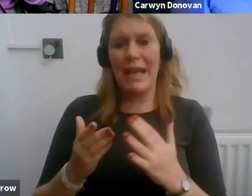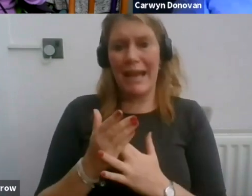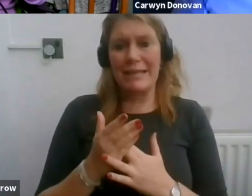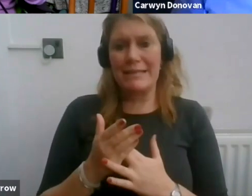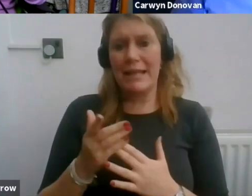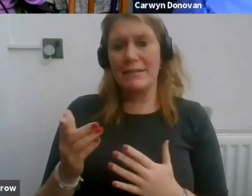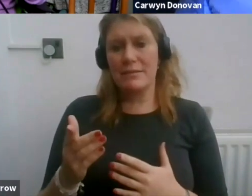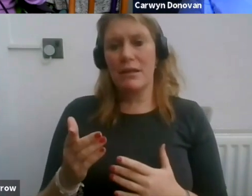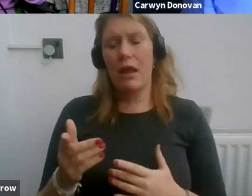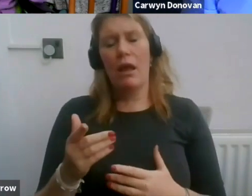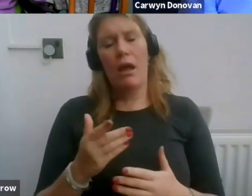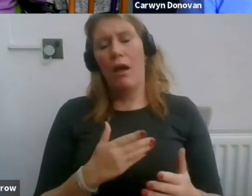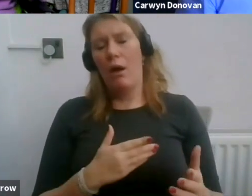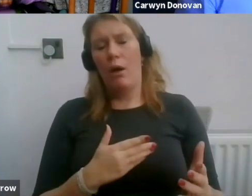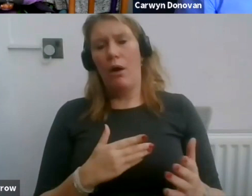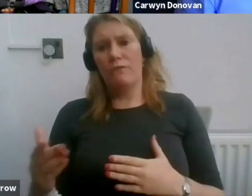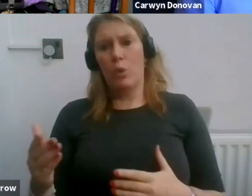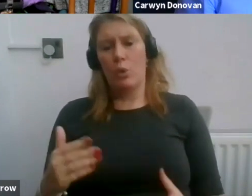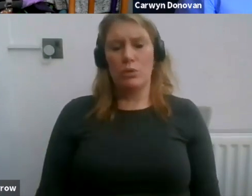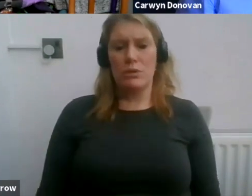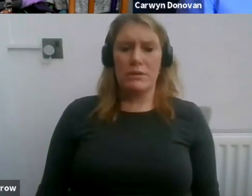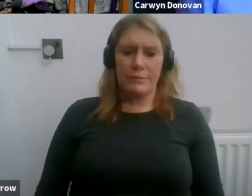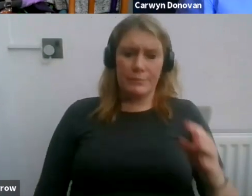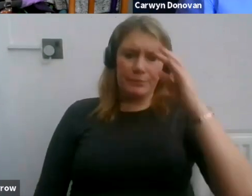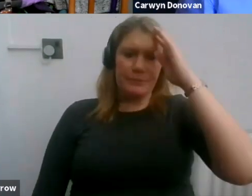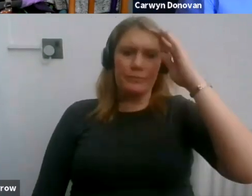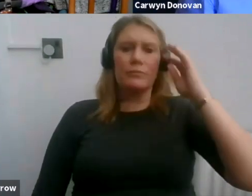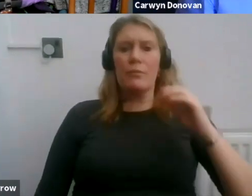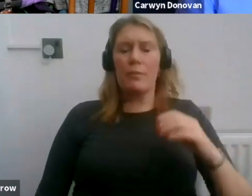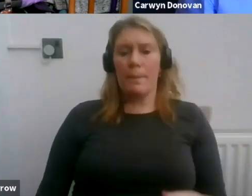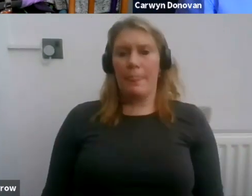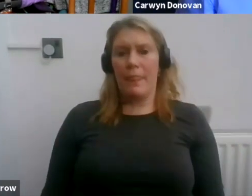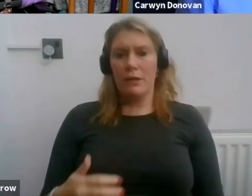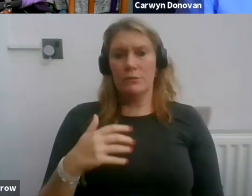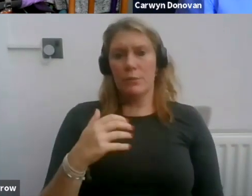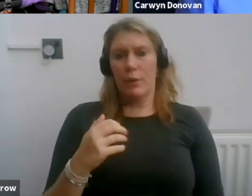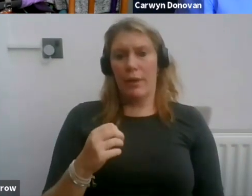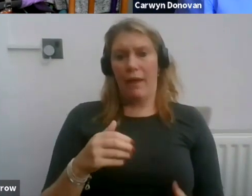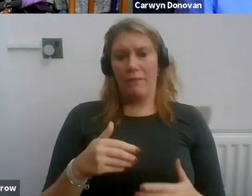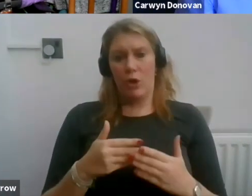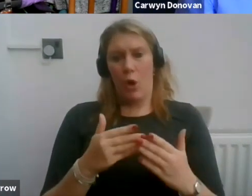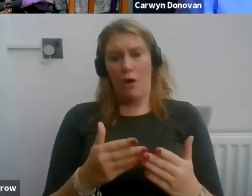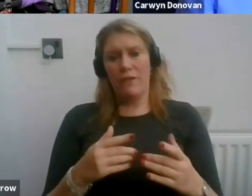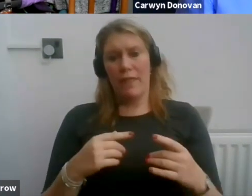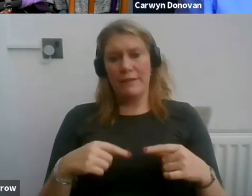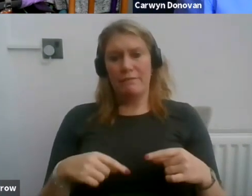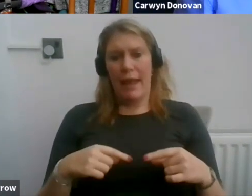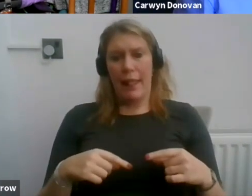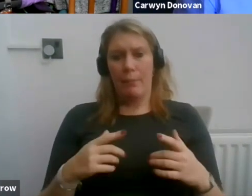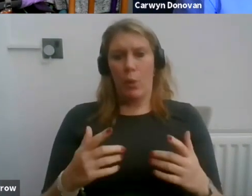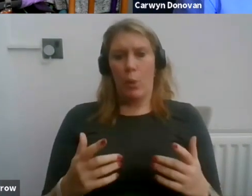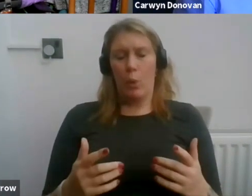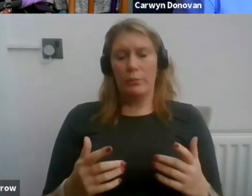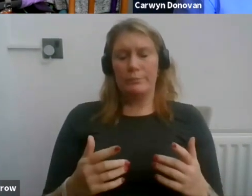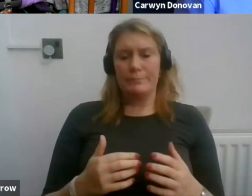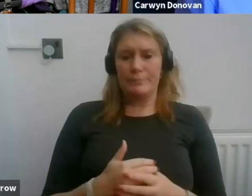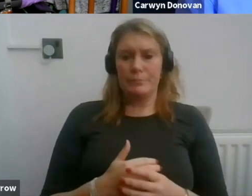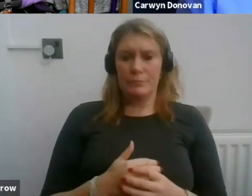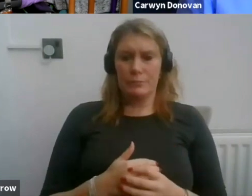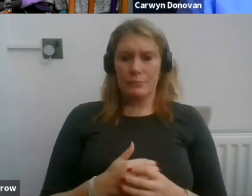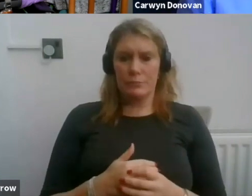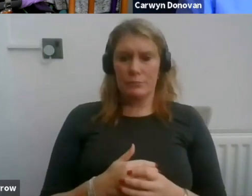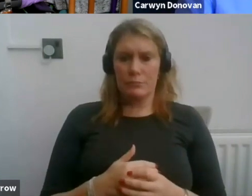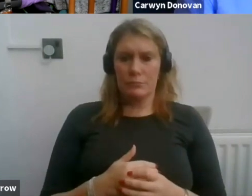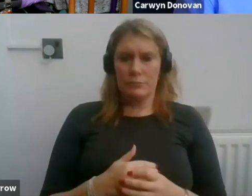Well, of course, yes. Well, we do have an offer which is available, or rather we work with